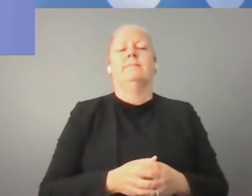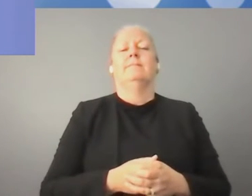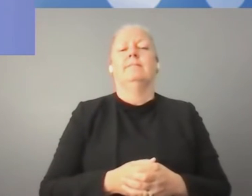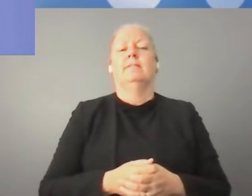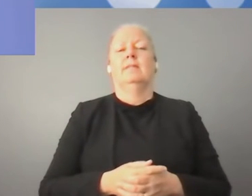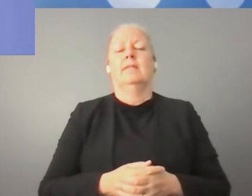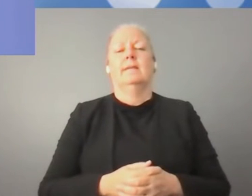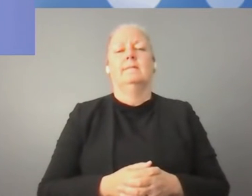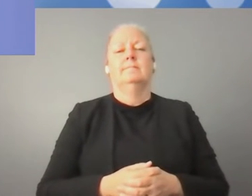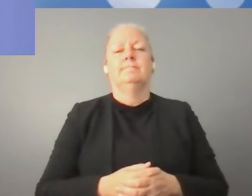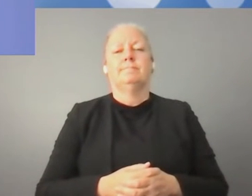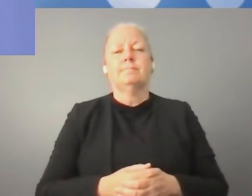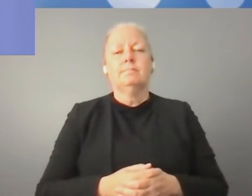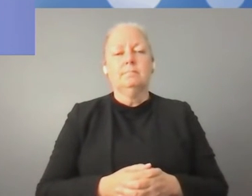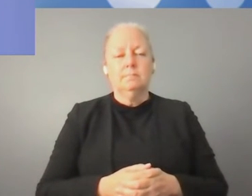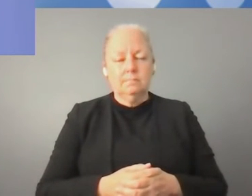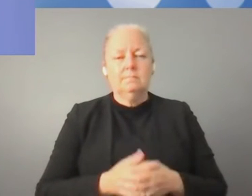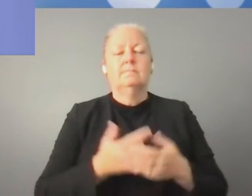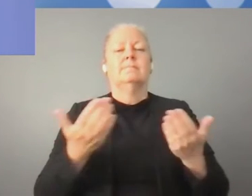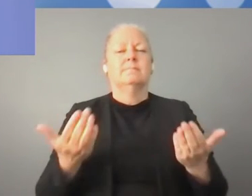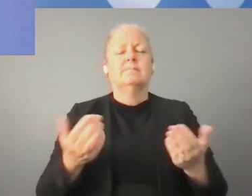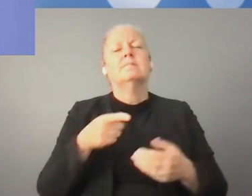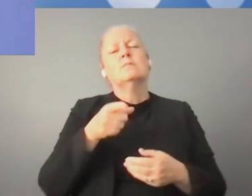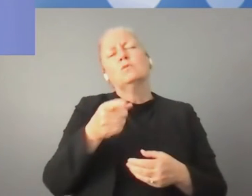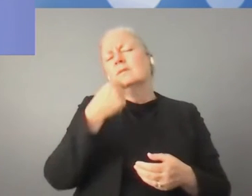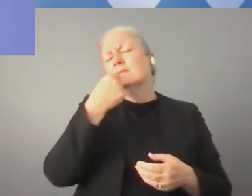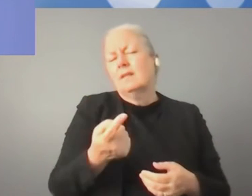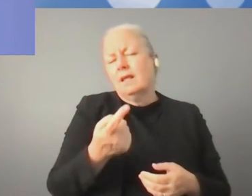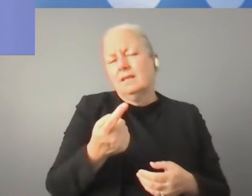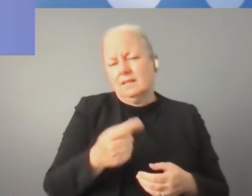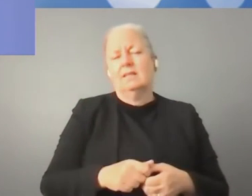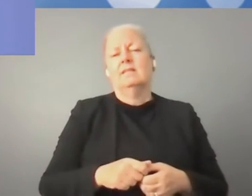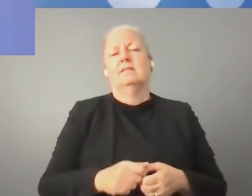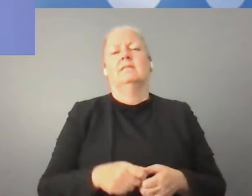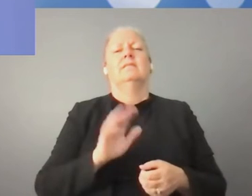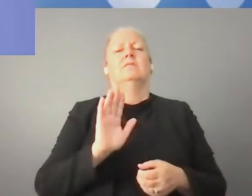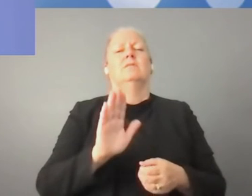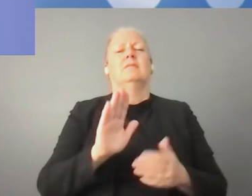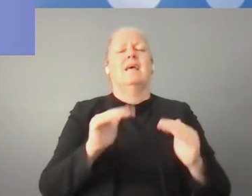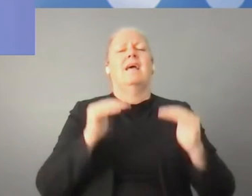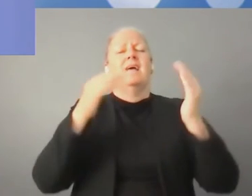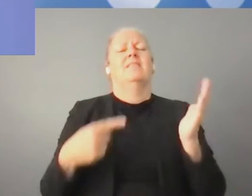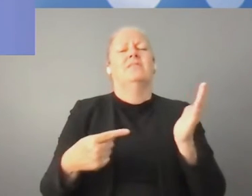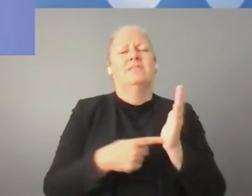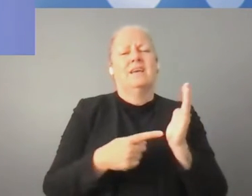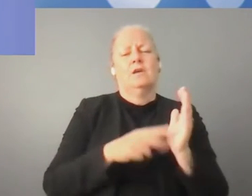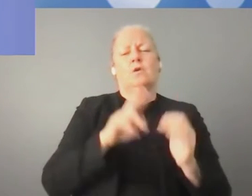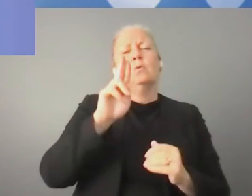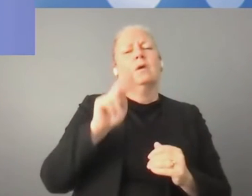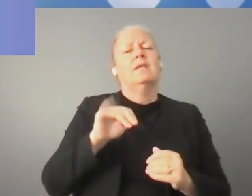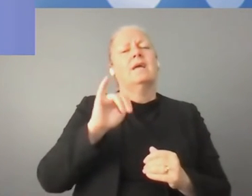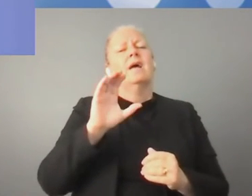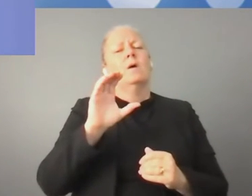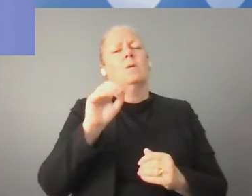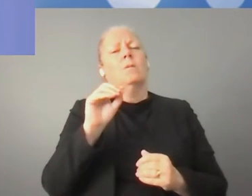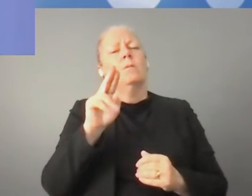So you've mentioned high-tech unicorns. These type of companies require a